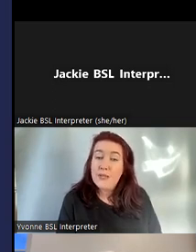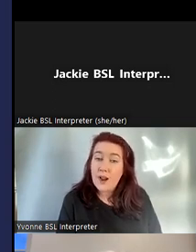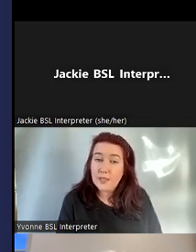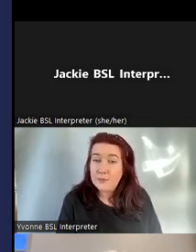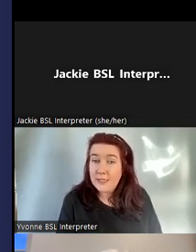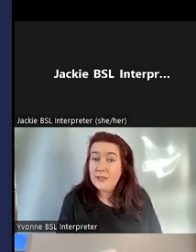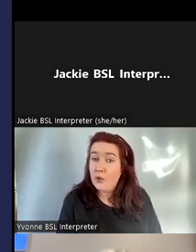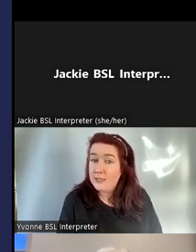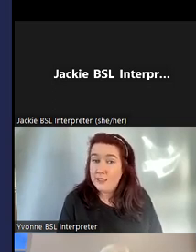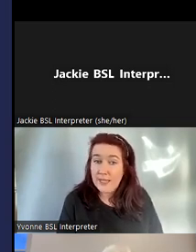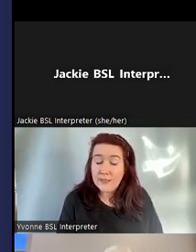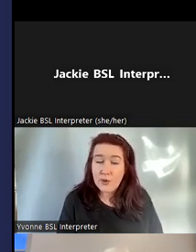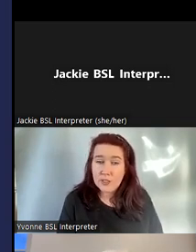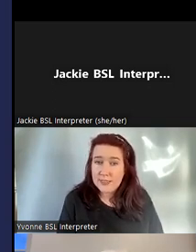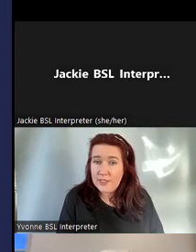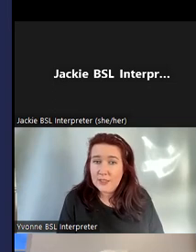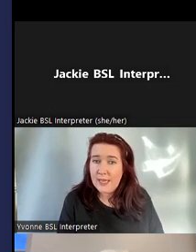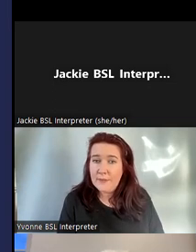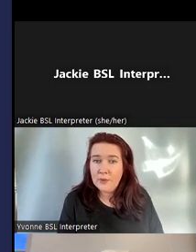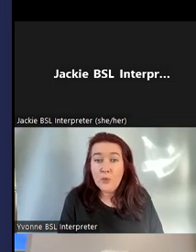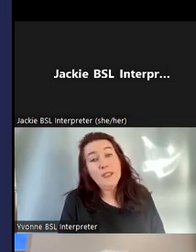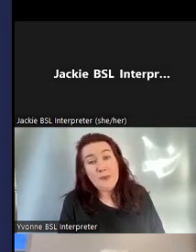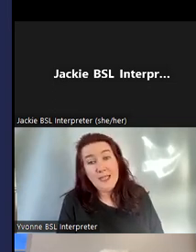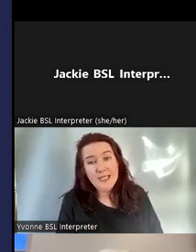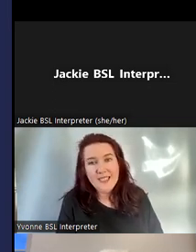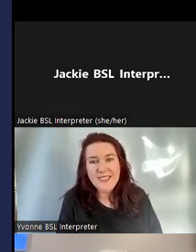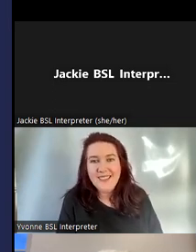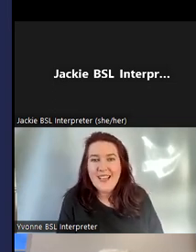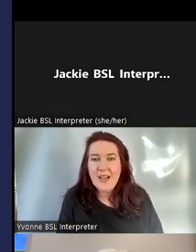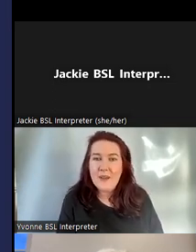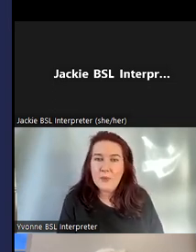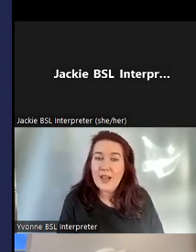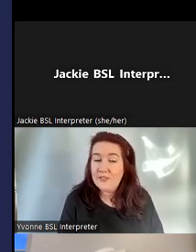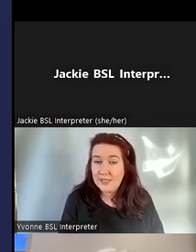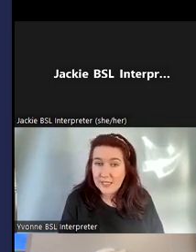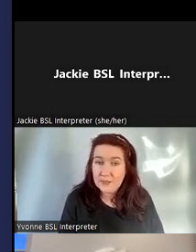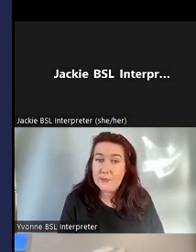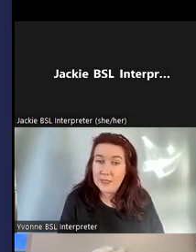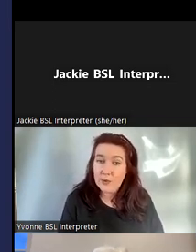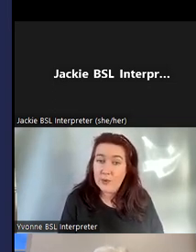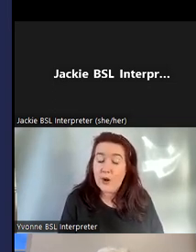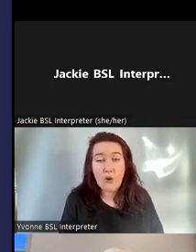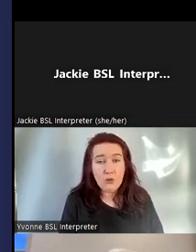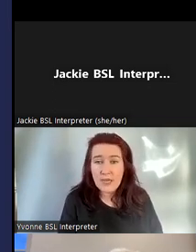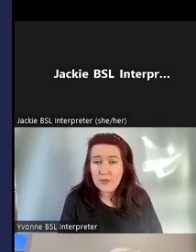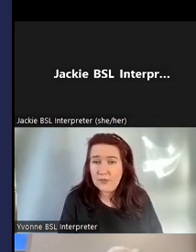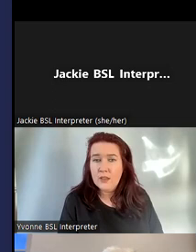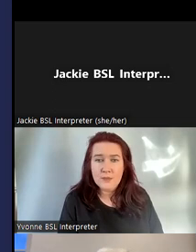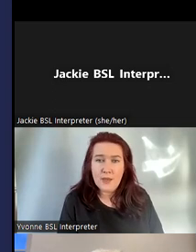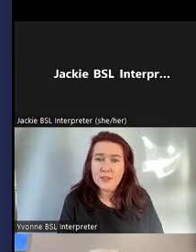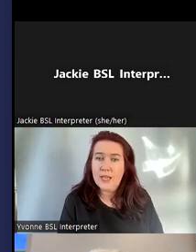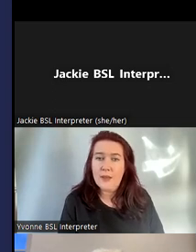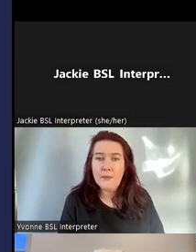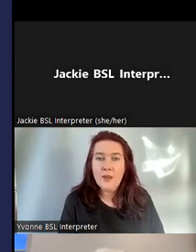We are a completely volunteer-led organization and no one is paid and we have our executive committee who are all Deaf